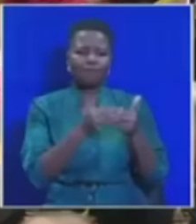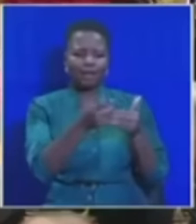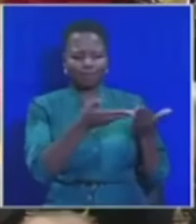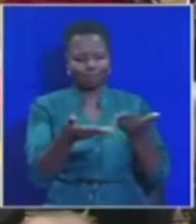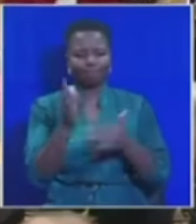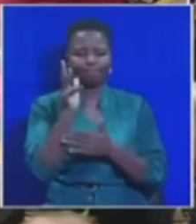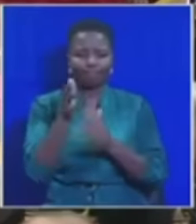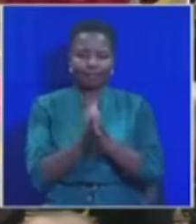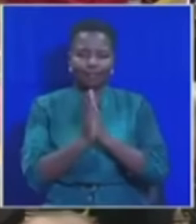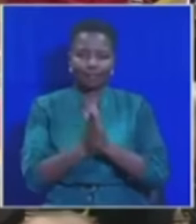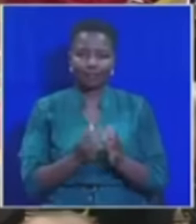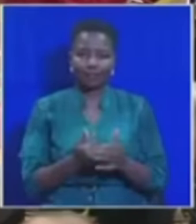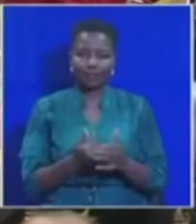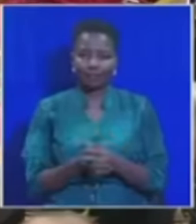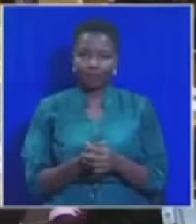proceed